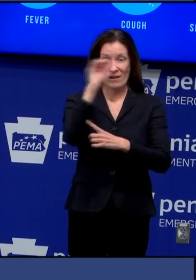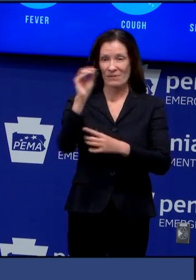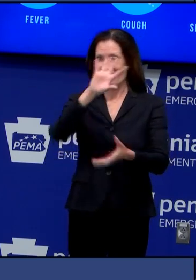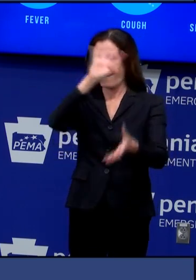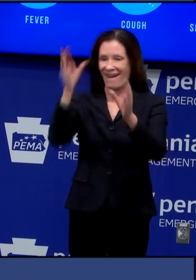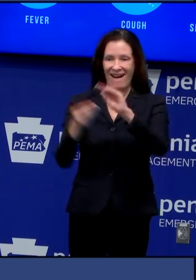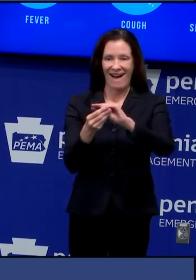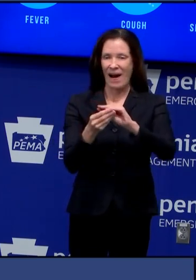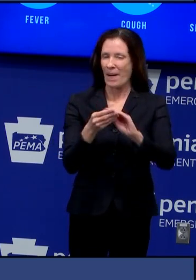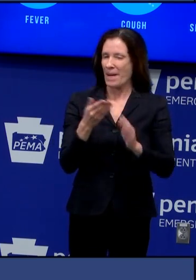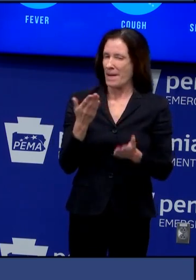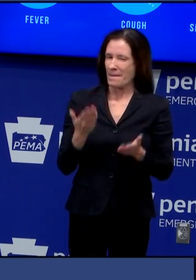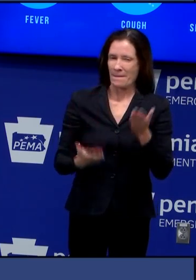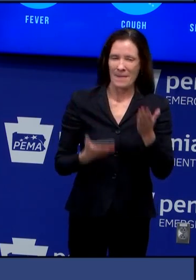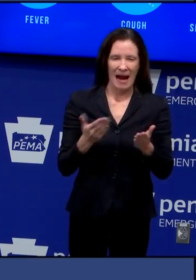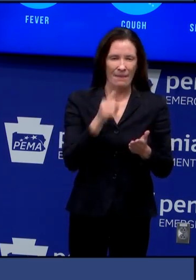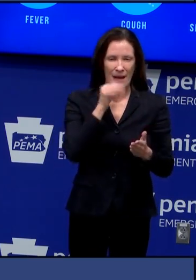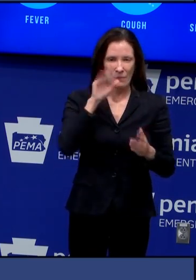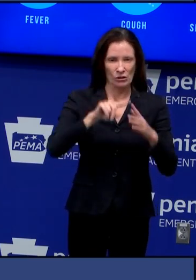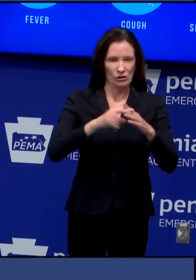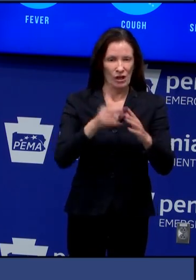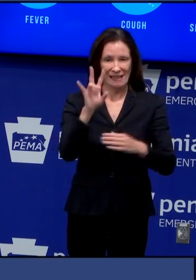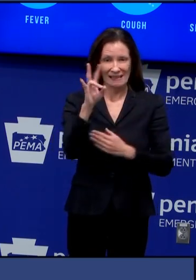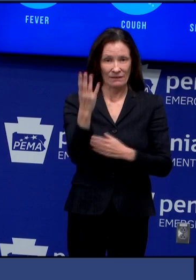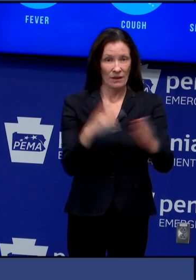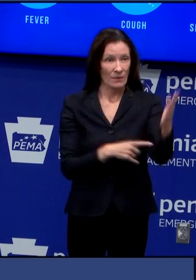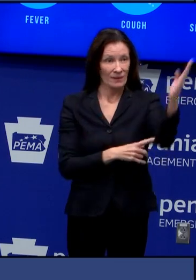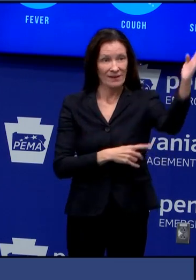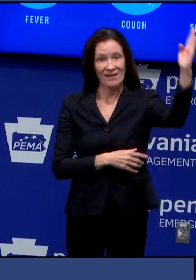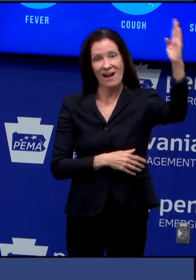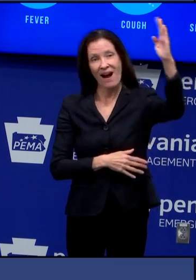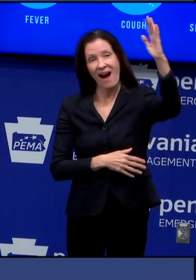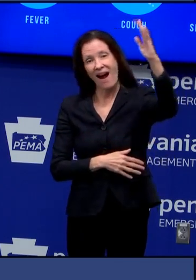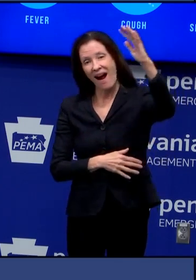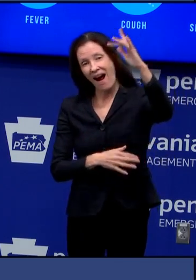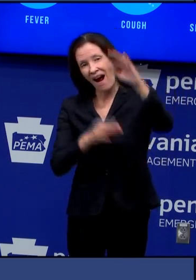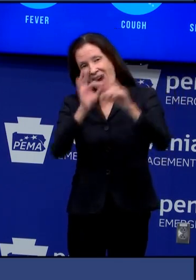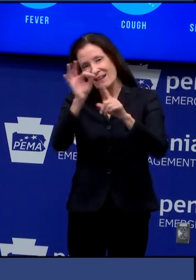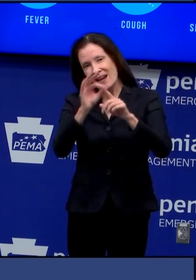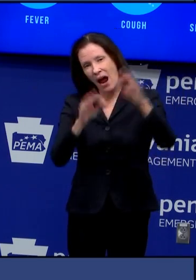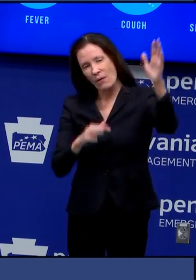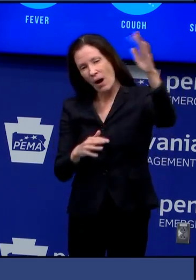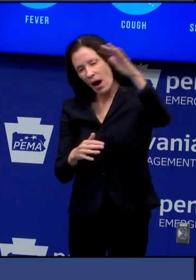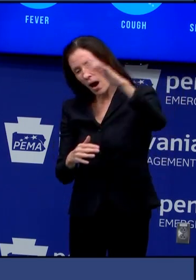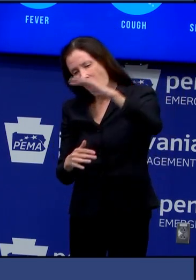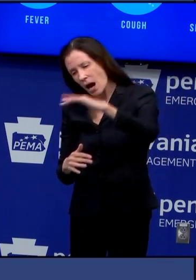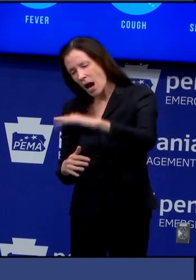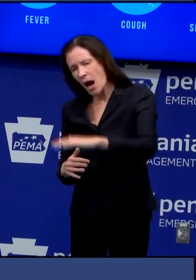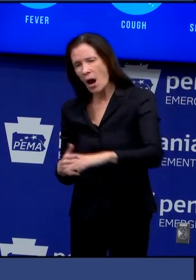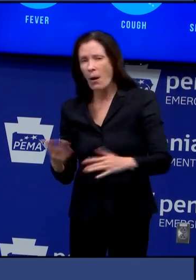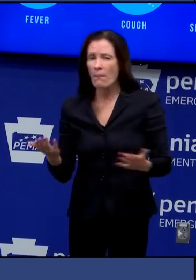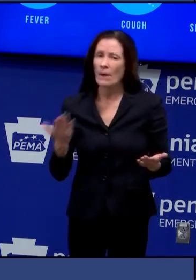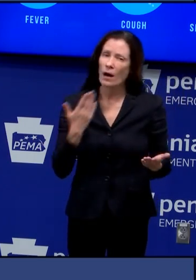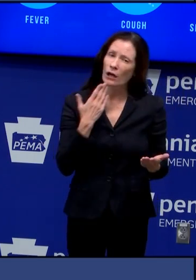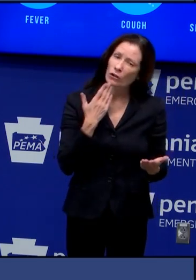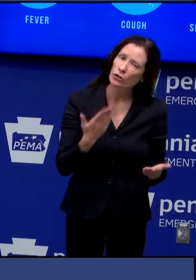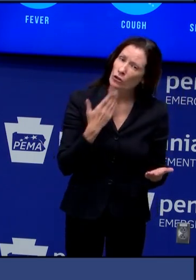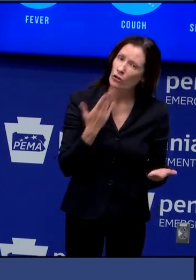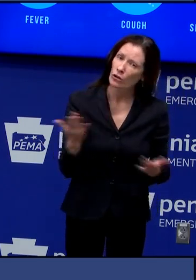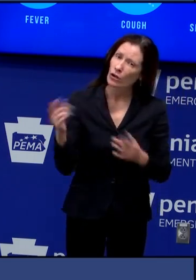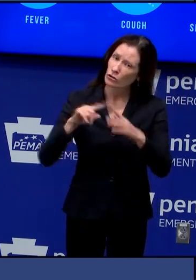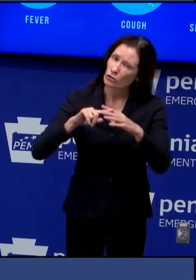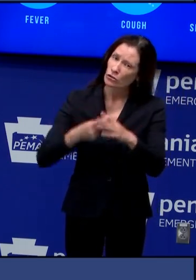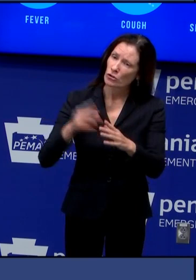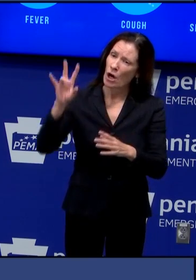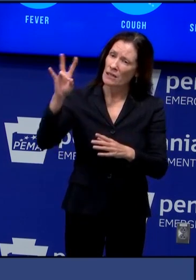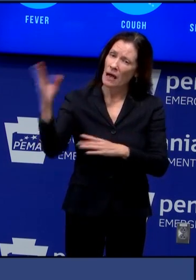election day particularly because the volume is is unprecedented which is a good thing and we still highly highly urge